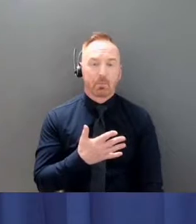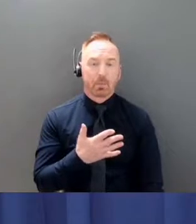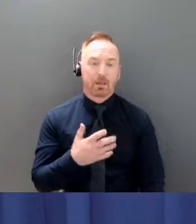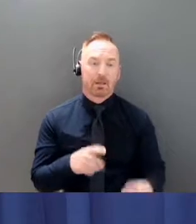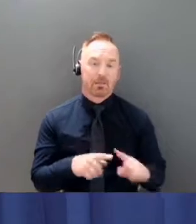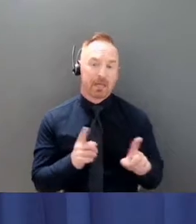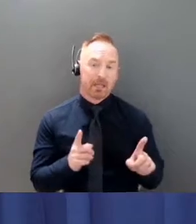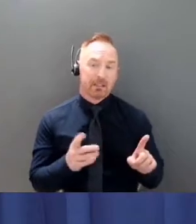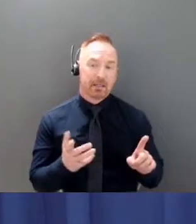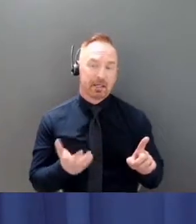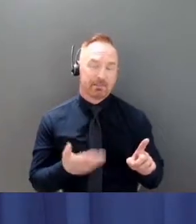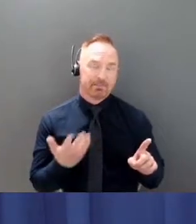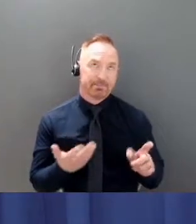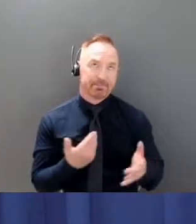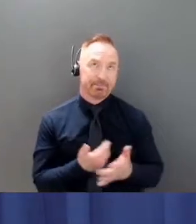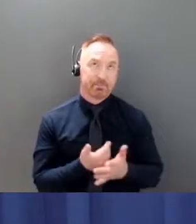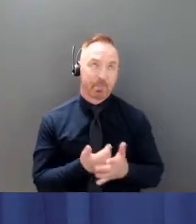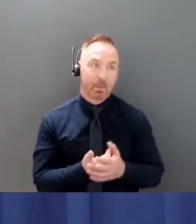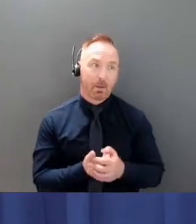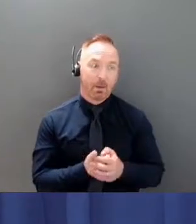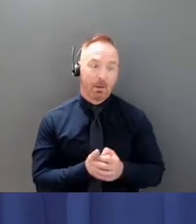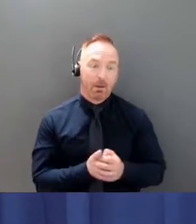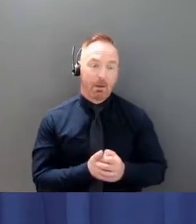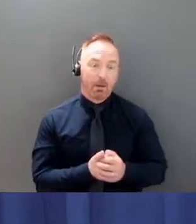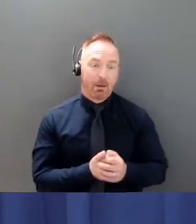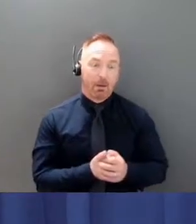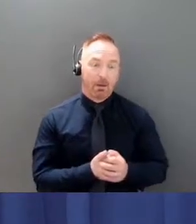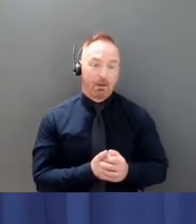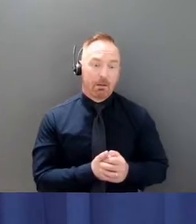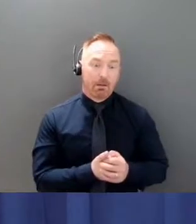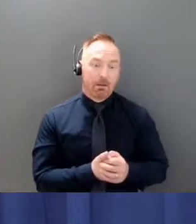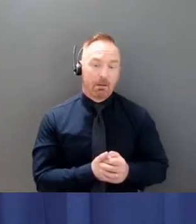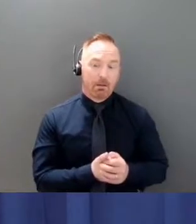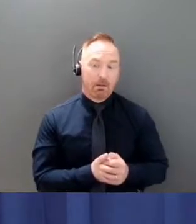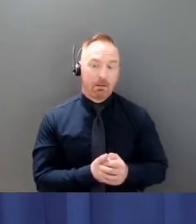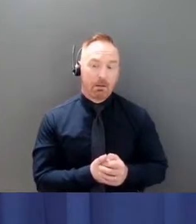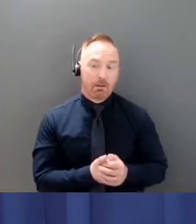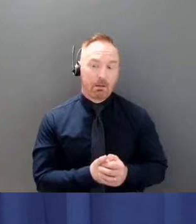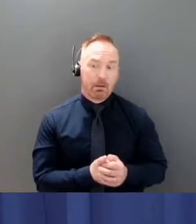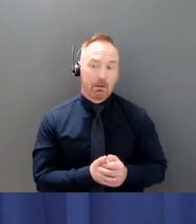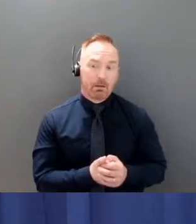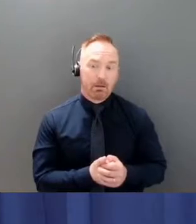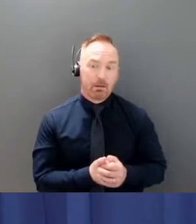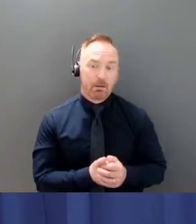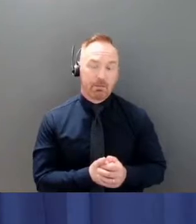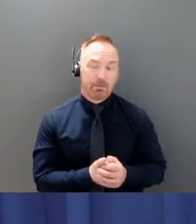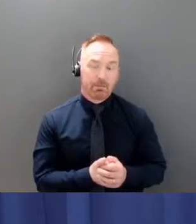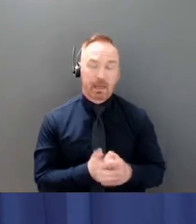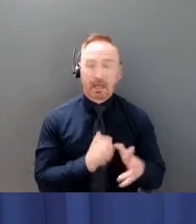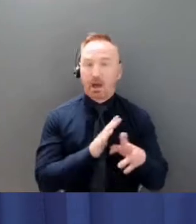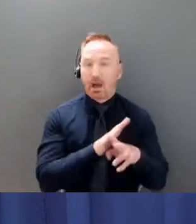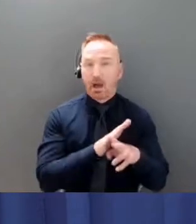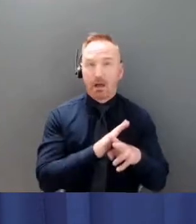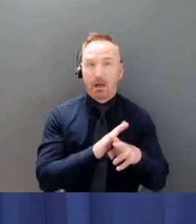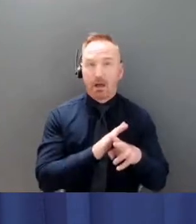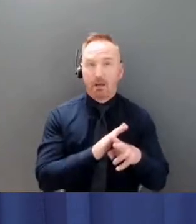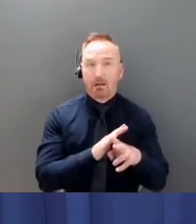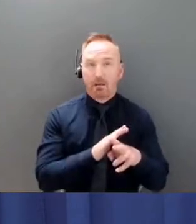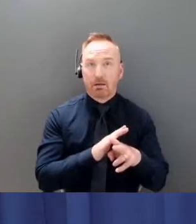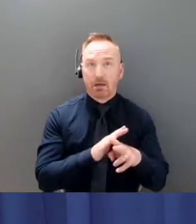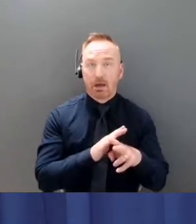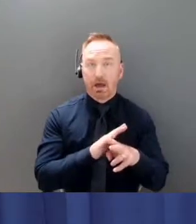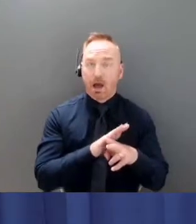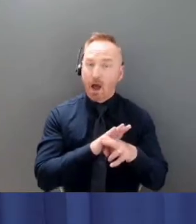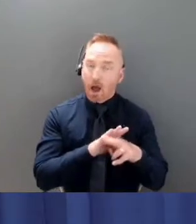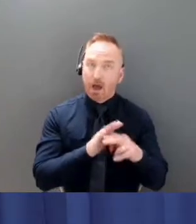I think it's really what we want to see. And that's why I talked I talked about the need